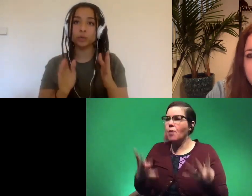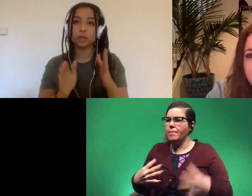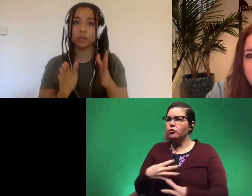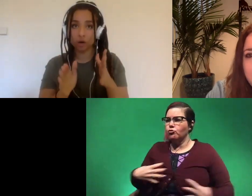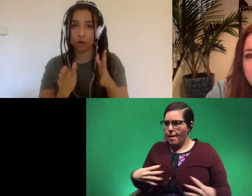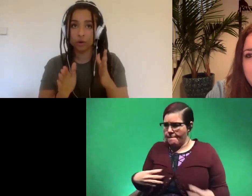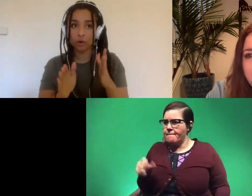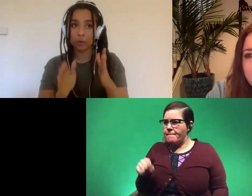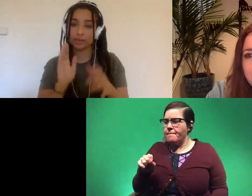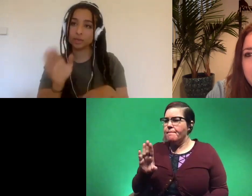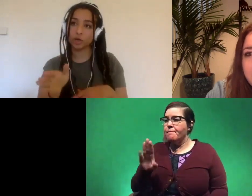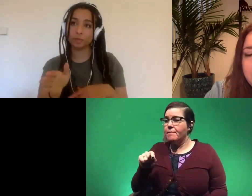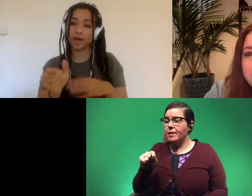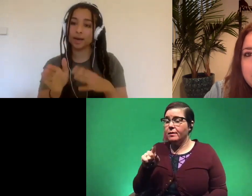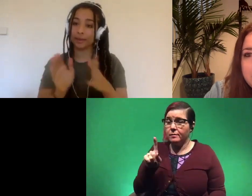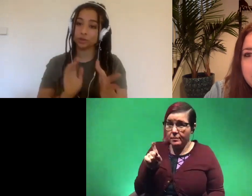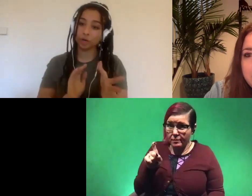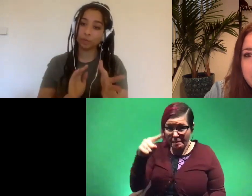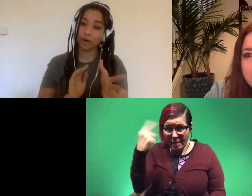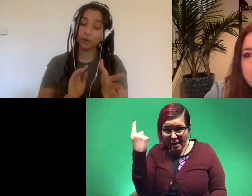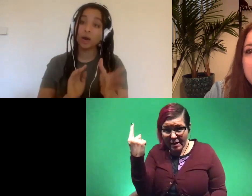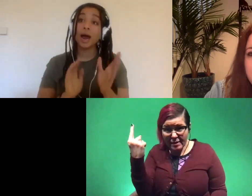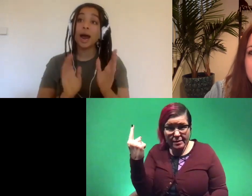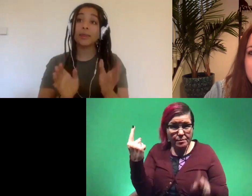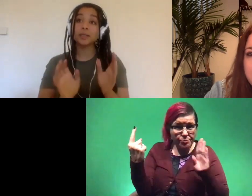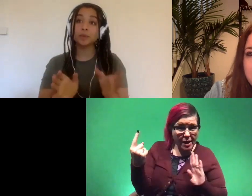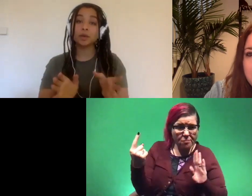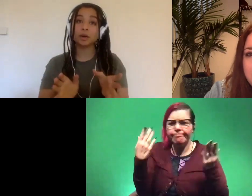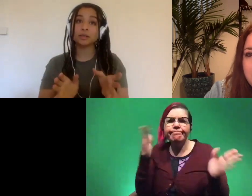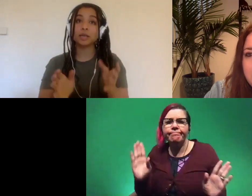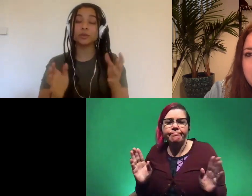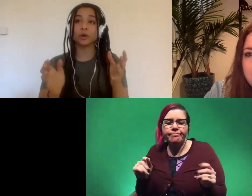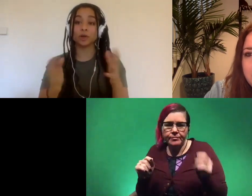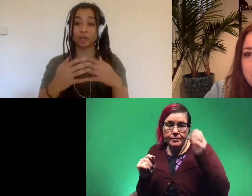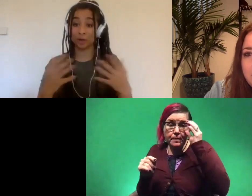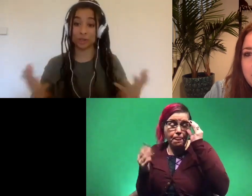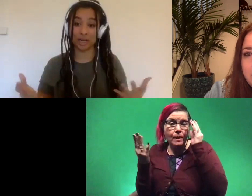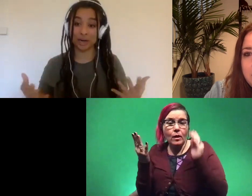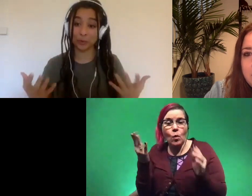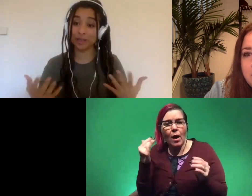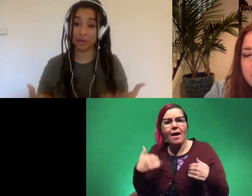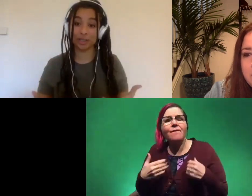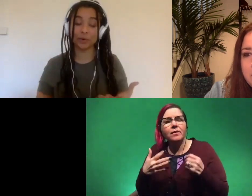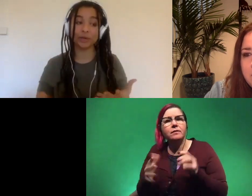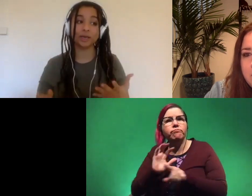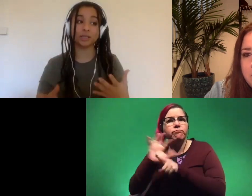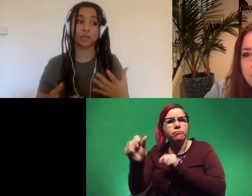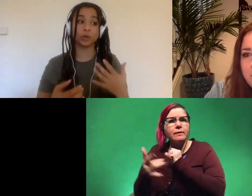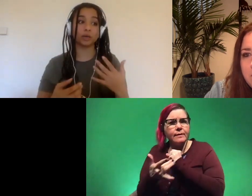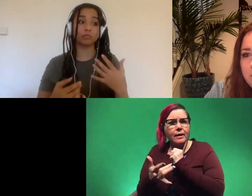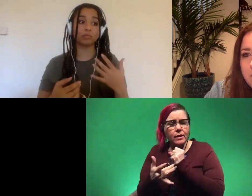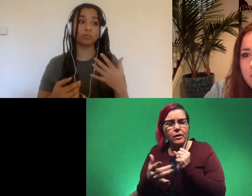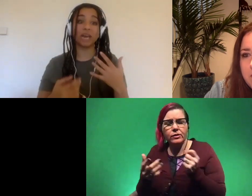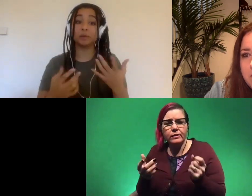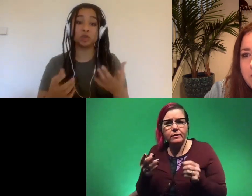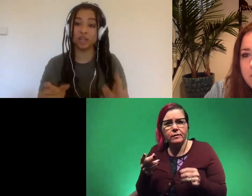don't really know was that stripe black and that stripe brown and that's because even though our technology is getting really good nowadays and you can